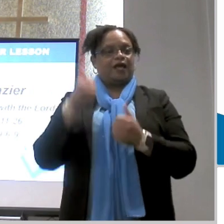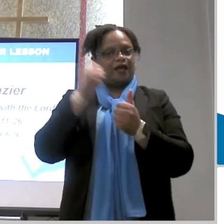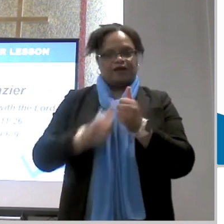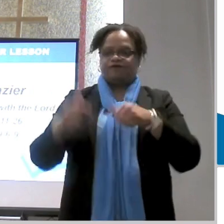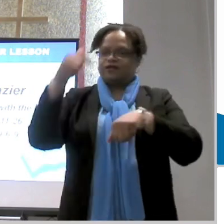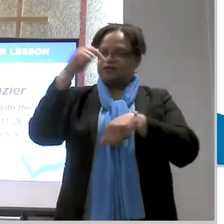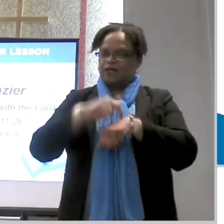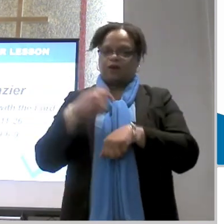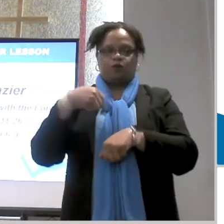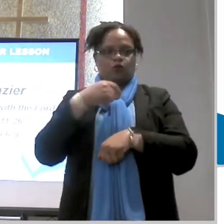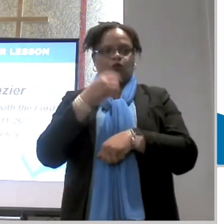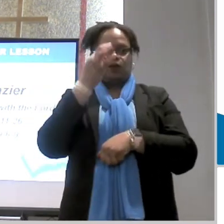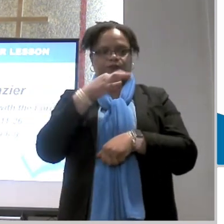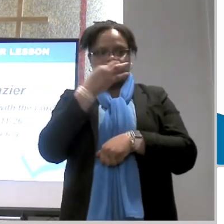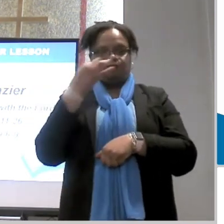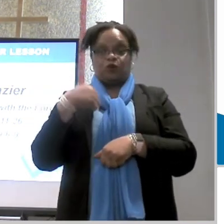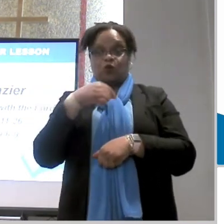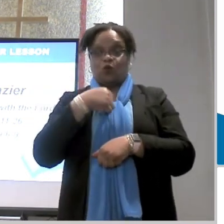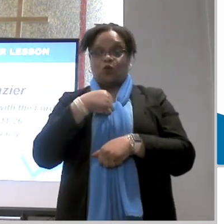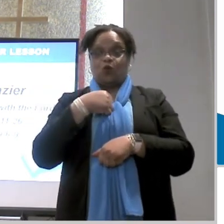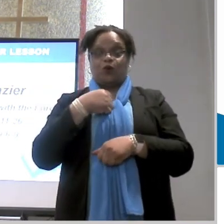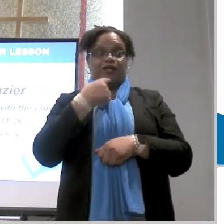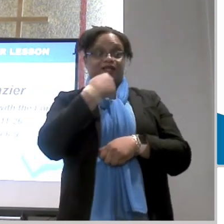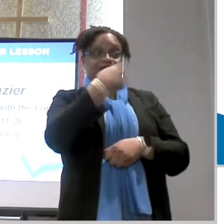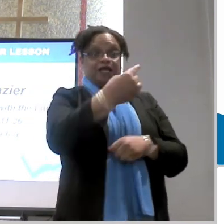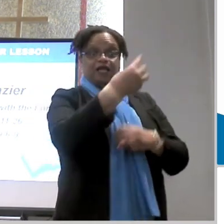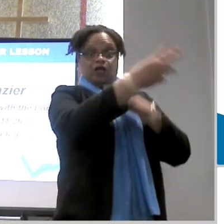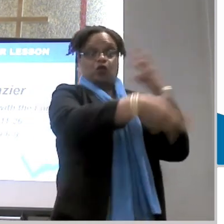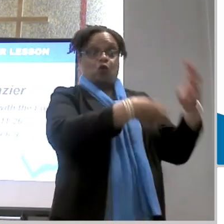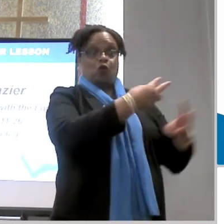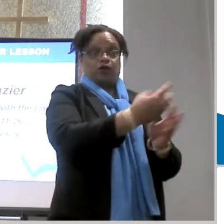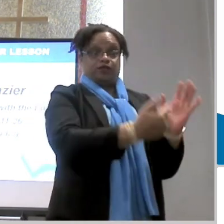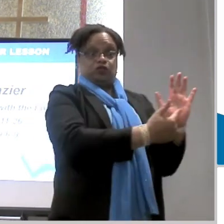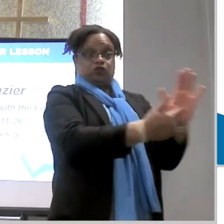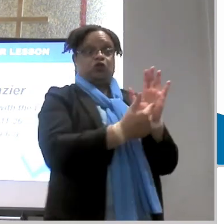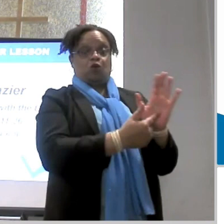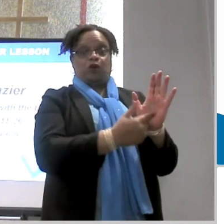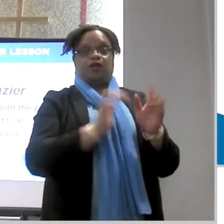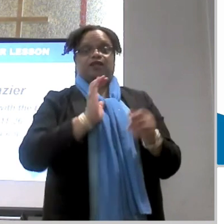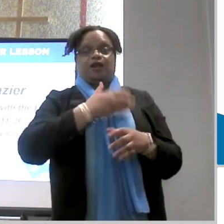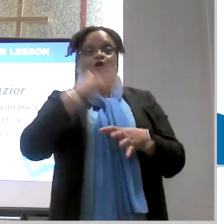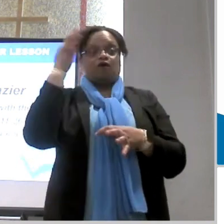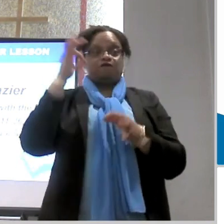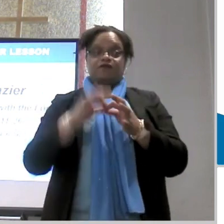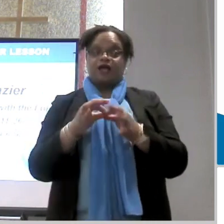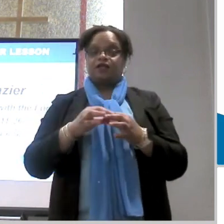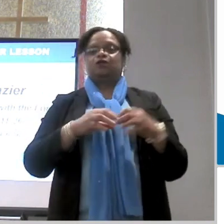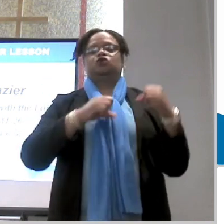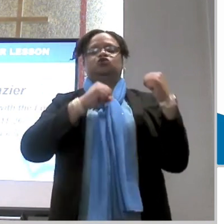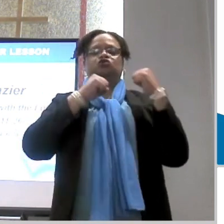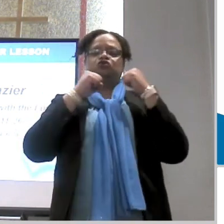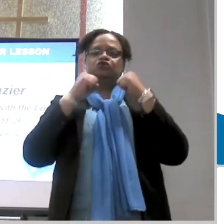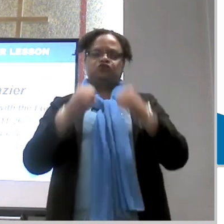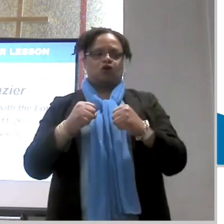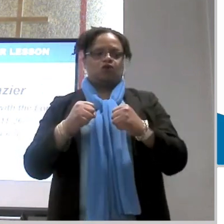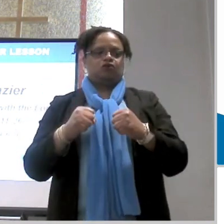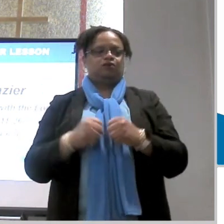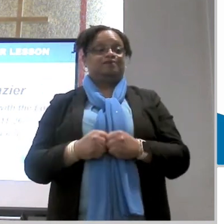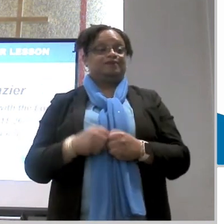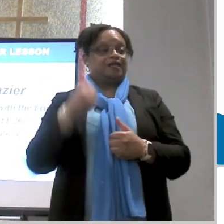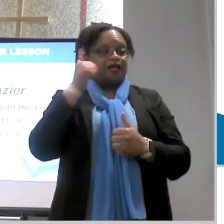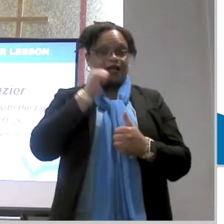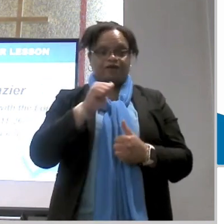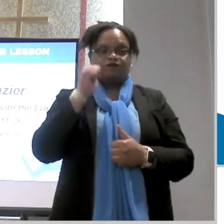lord's supper we are actively telling the world and we're actively showing that our faith is strong and it is being solidified